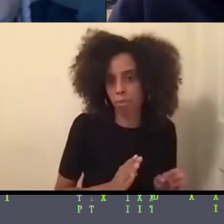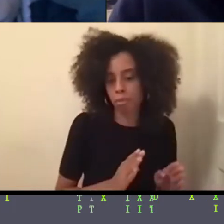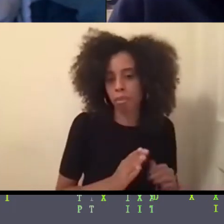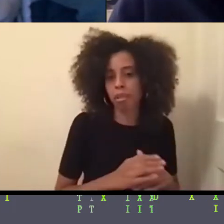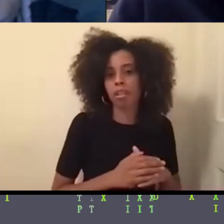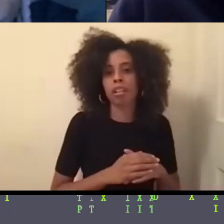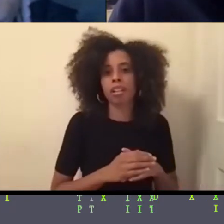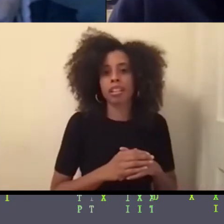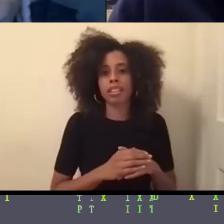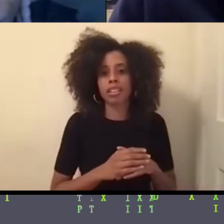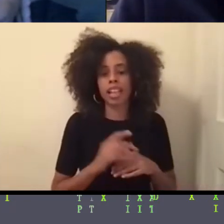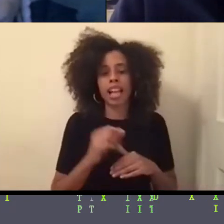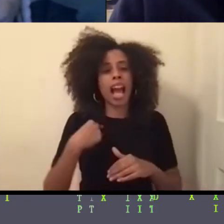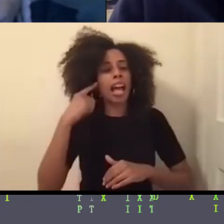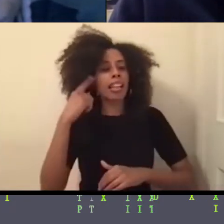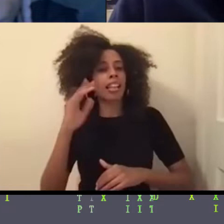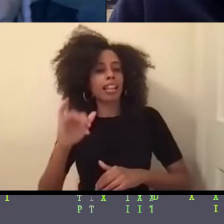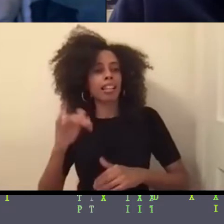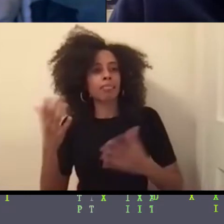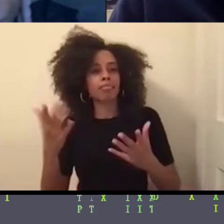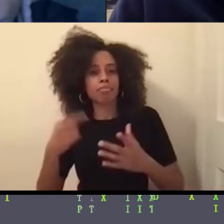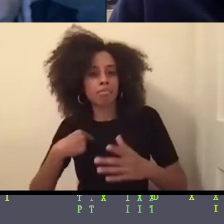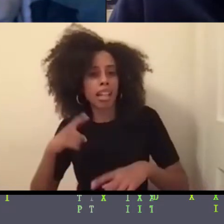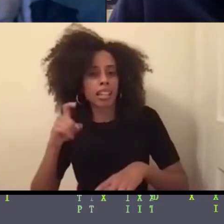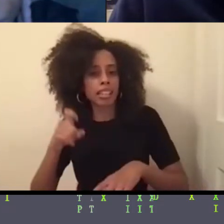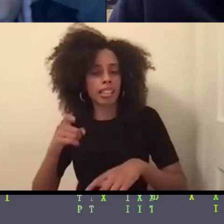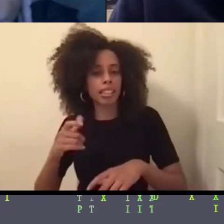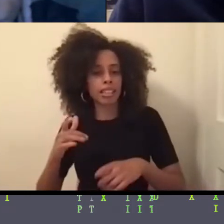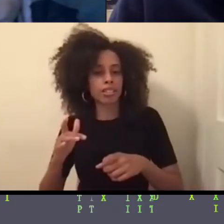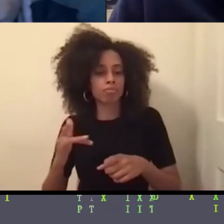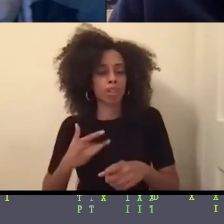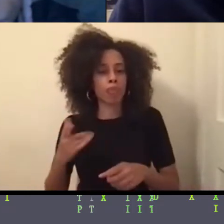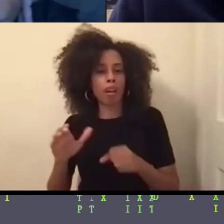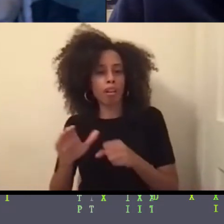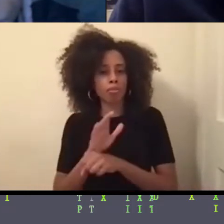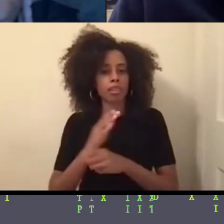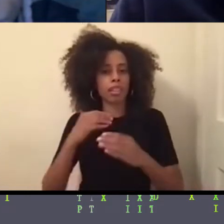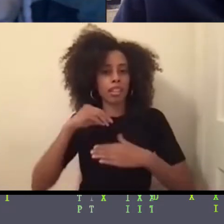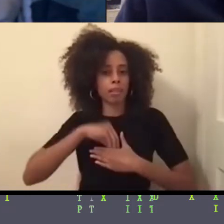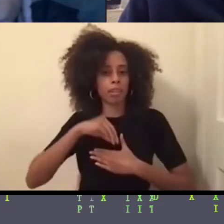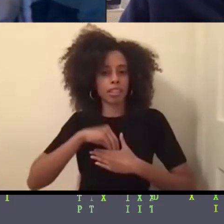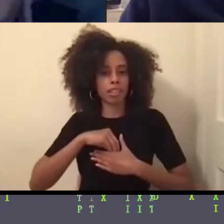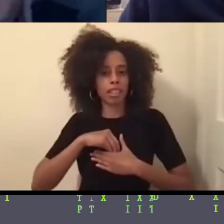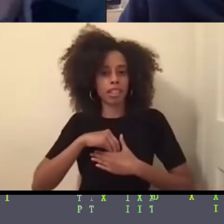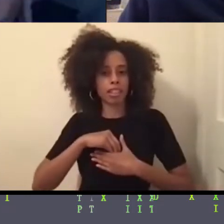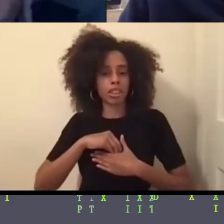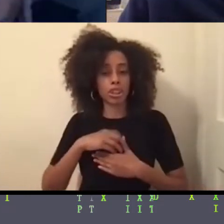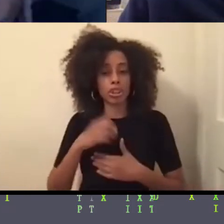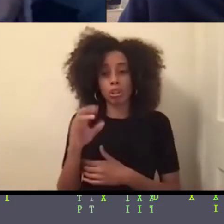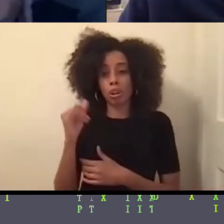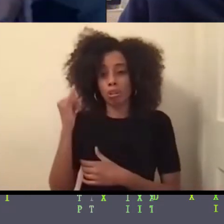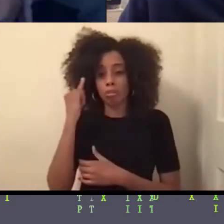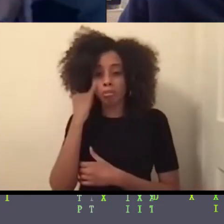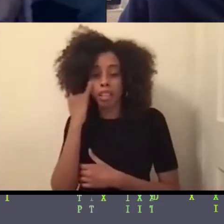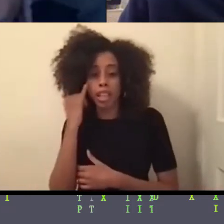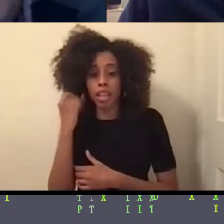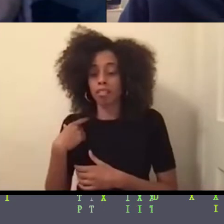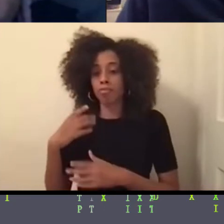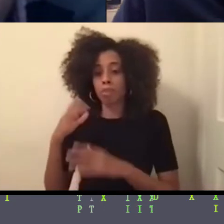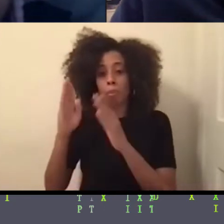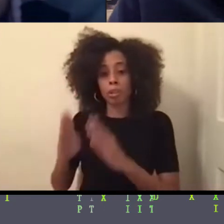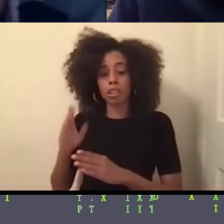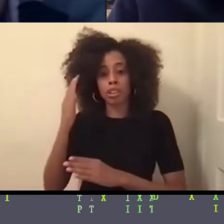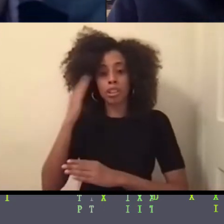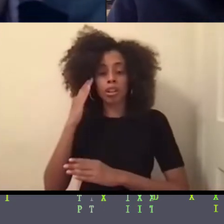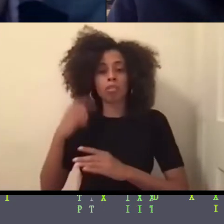always feel whole in myself. And I've just noticed that about myself. So even if somebody doesn't have to do with another person or they know me from a different kind of world